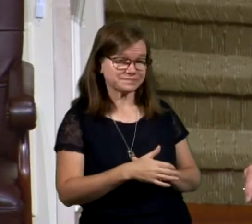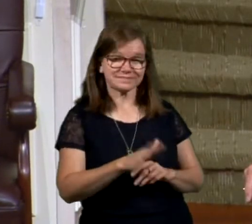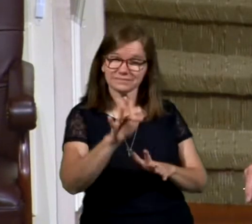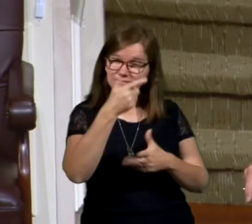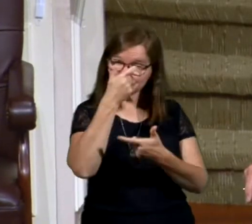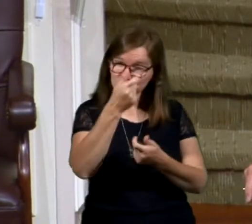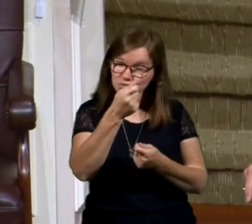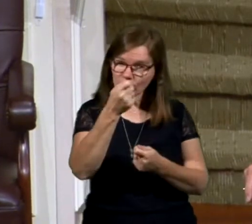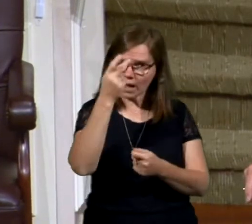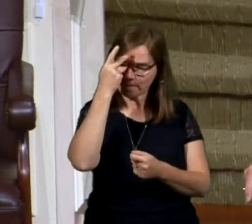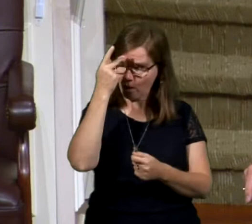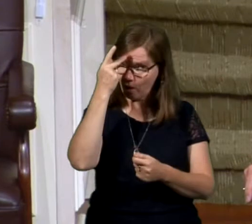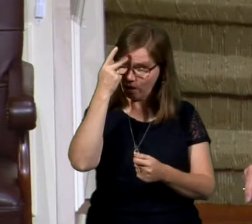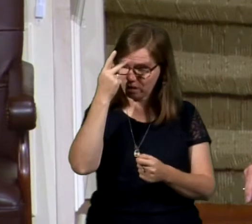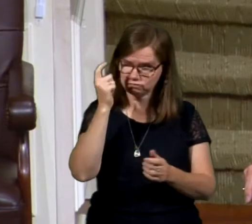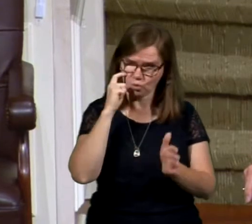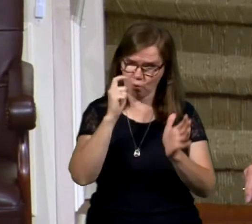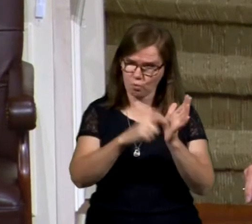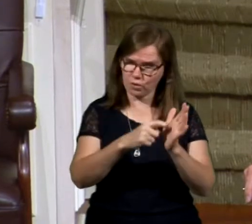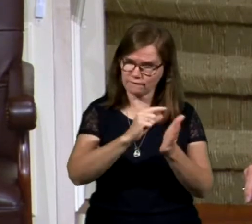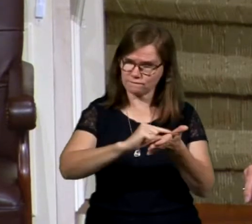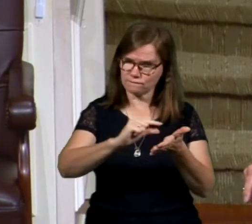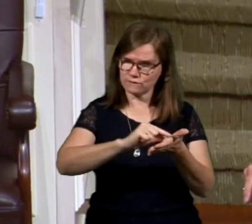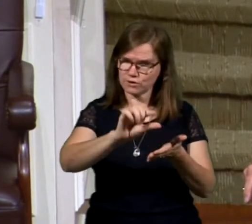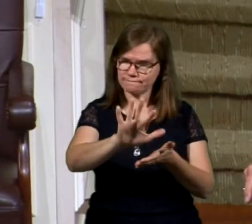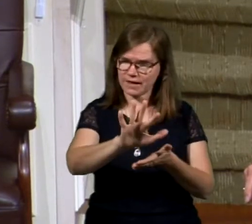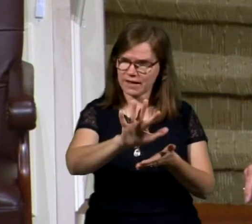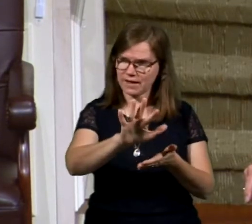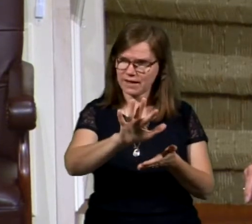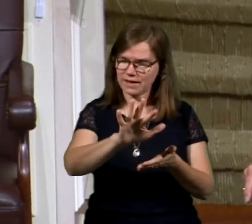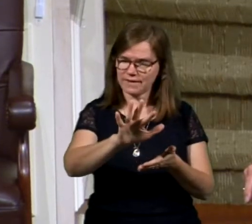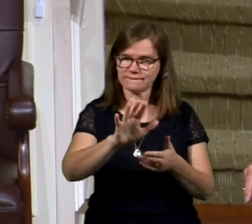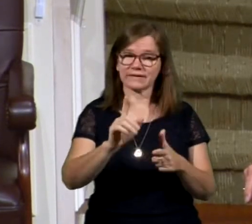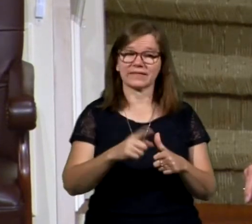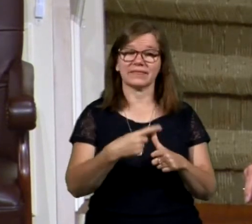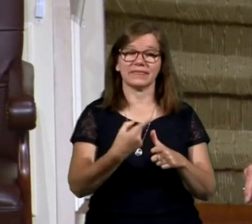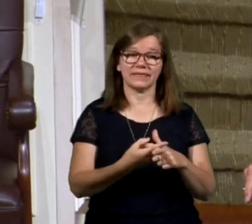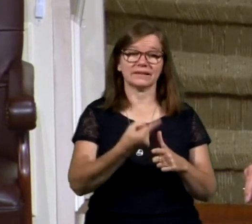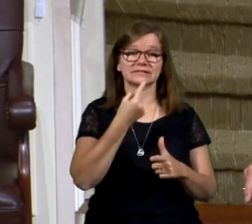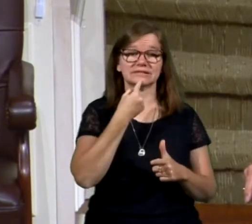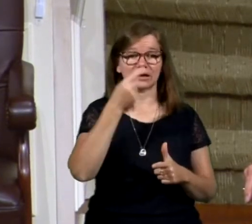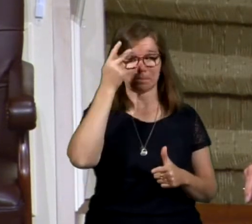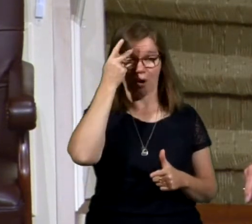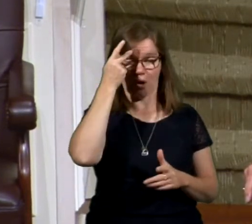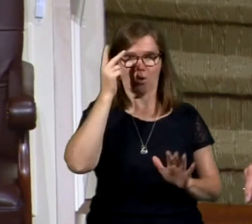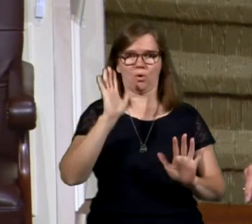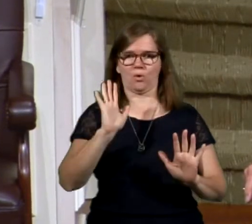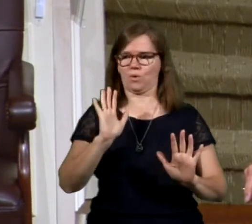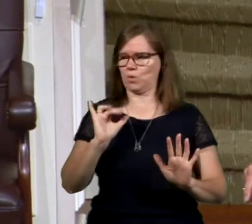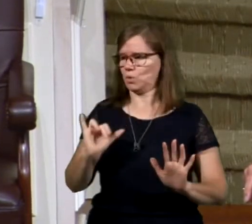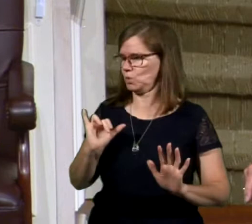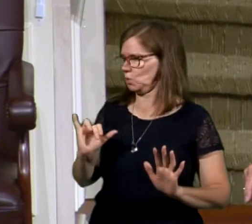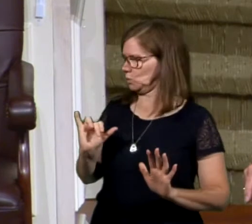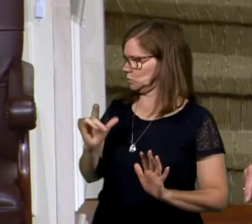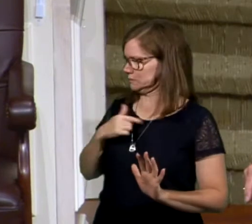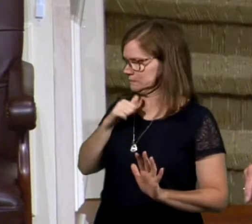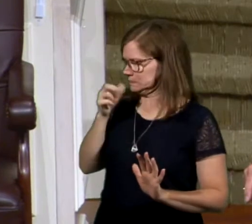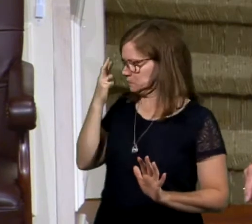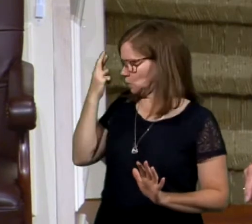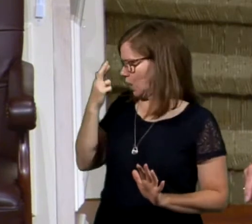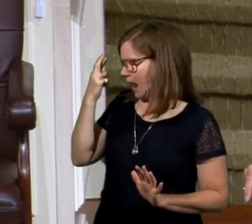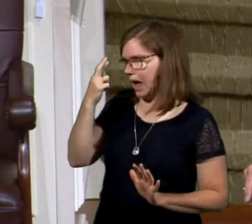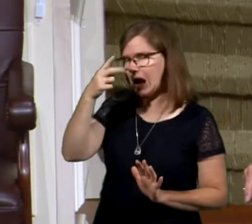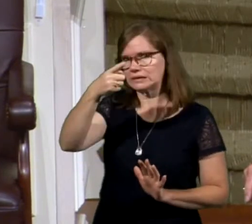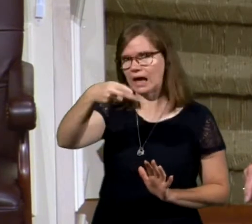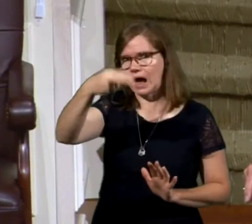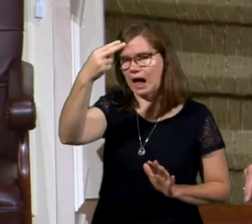interesting here. The Apostle Paul, look what happens. Verse number 5. Then said Paul, I wist not, or I didn't know, brethren, that he was